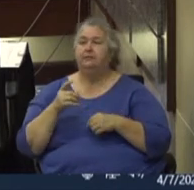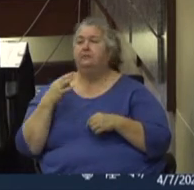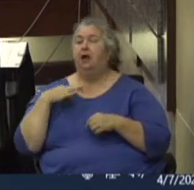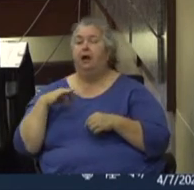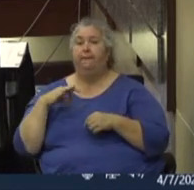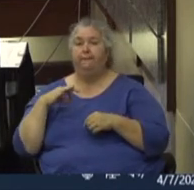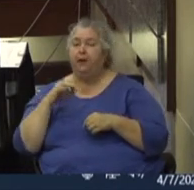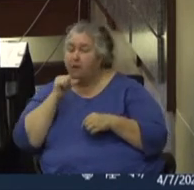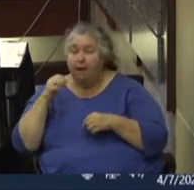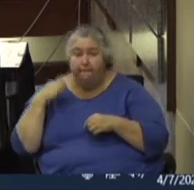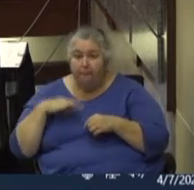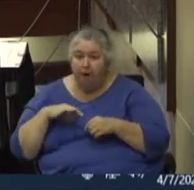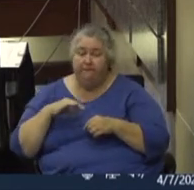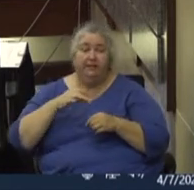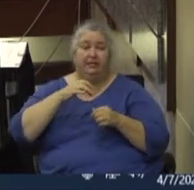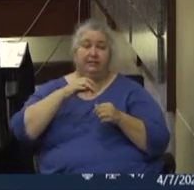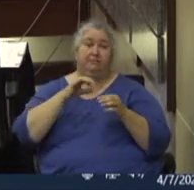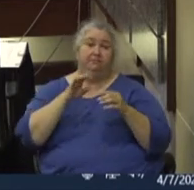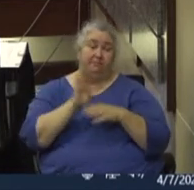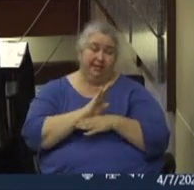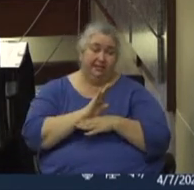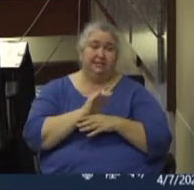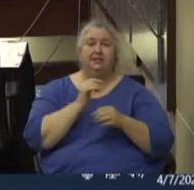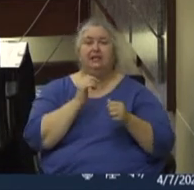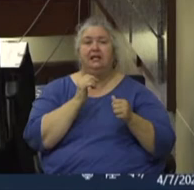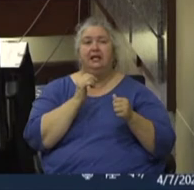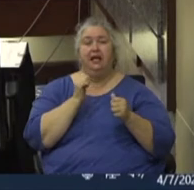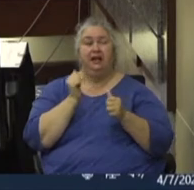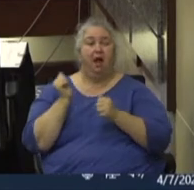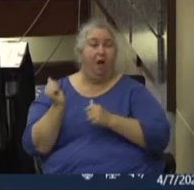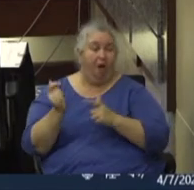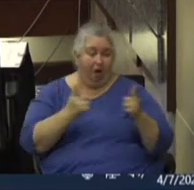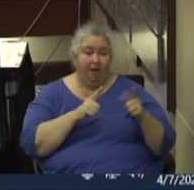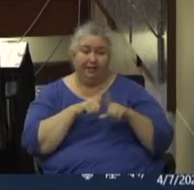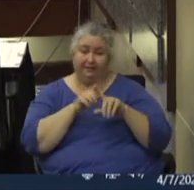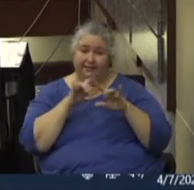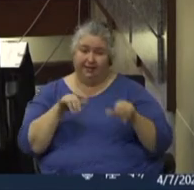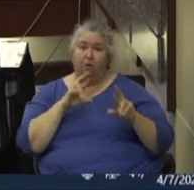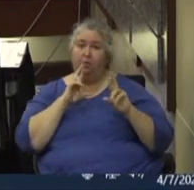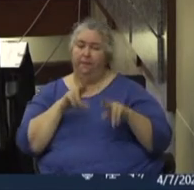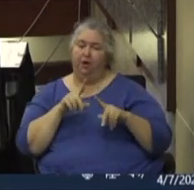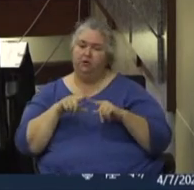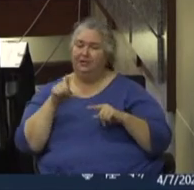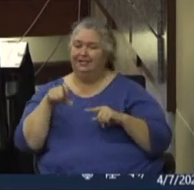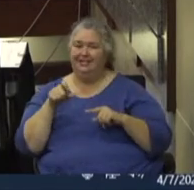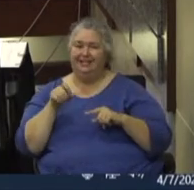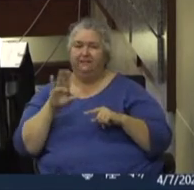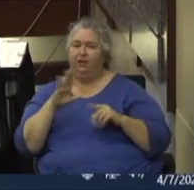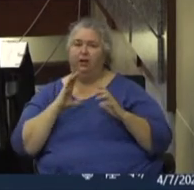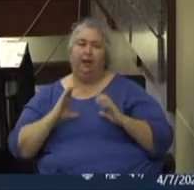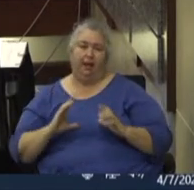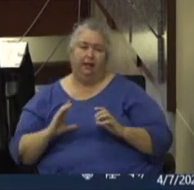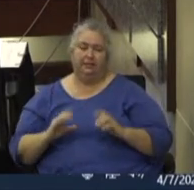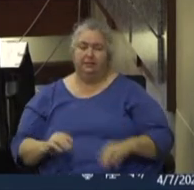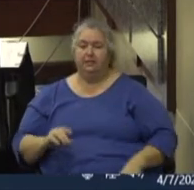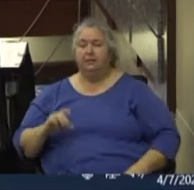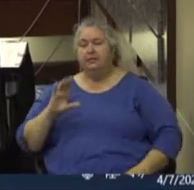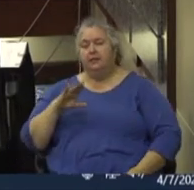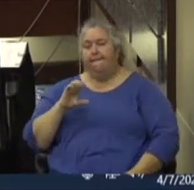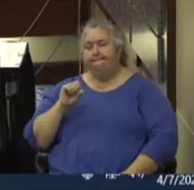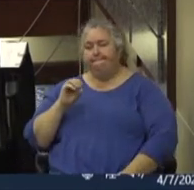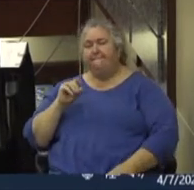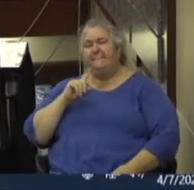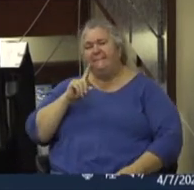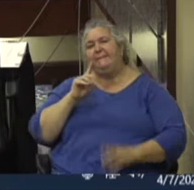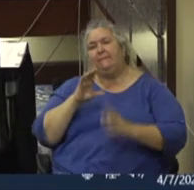and every single organization is also simultaneously responding to the needs of their clients. So there is